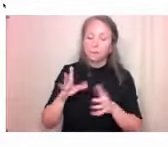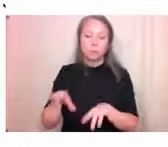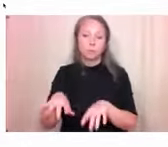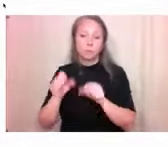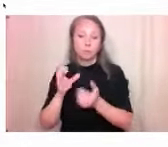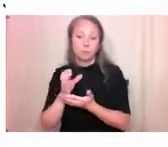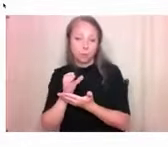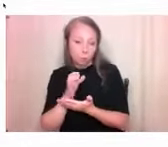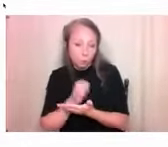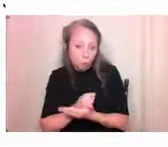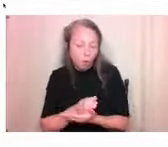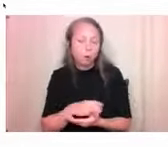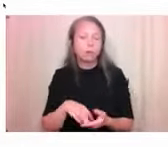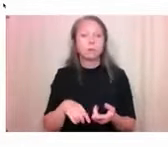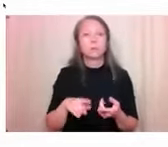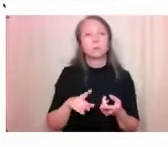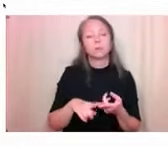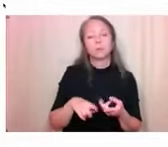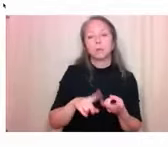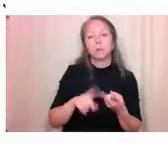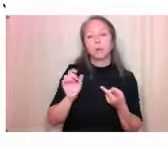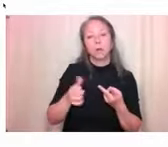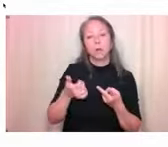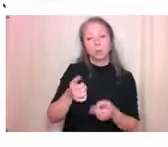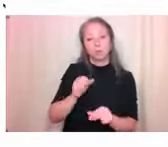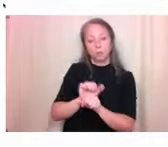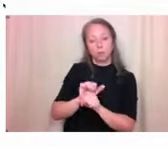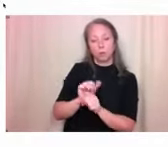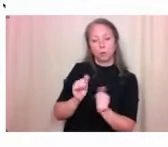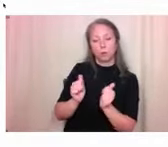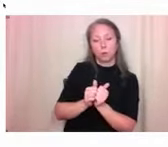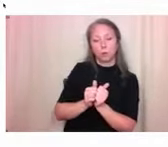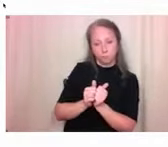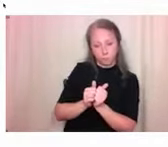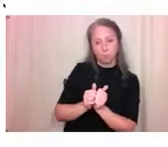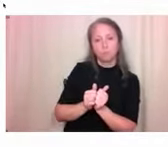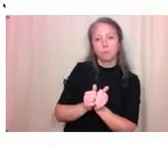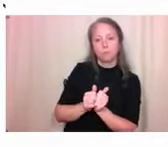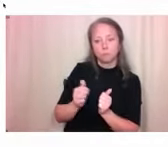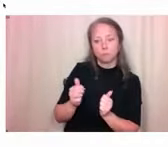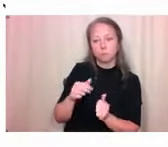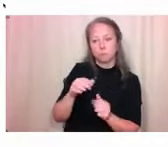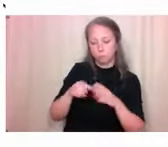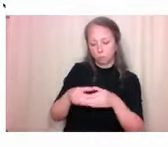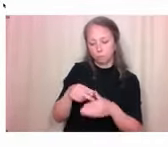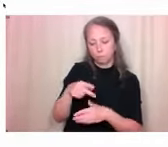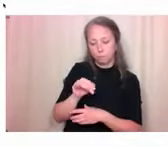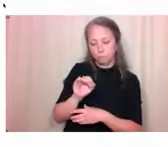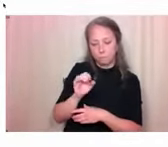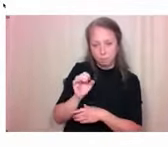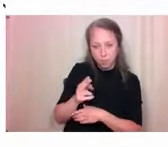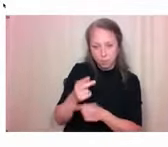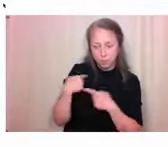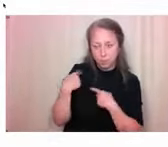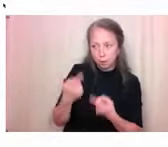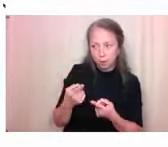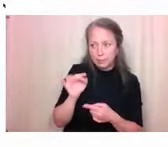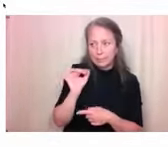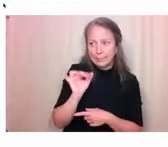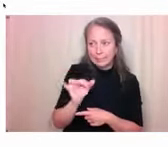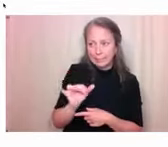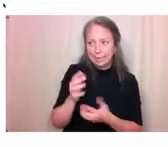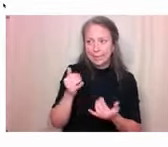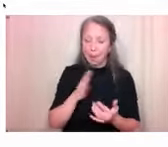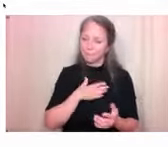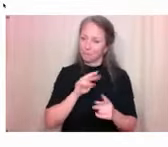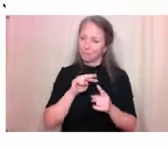you see the built environment in a very different way. Like you see a curb cut that, you know, normally you wouldn't